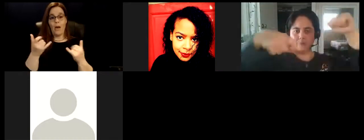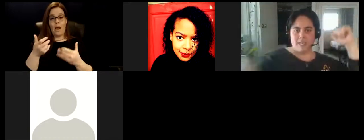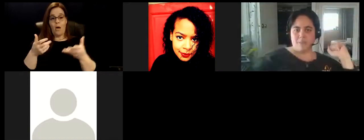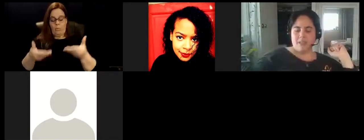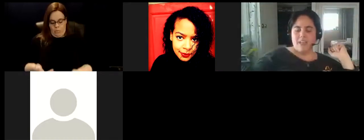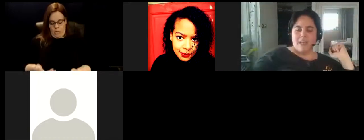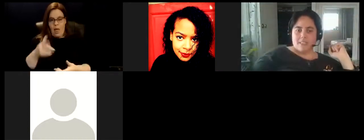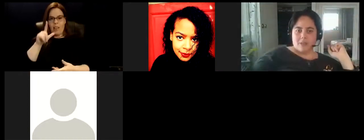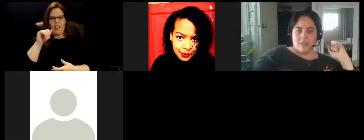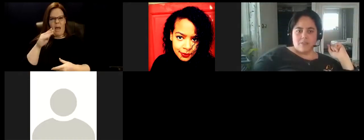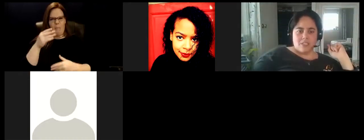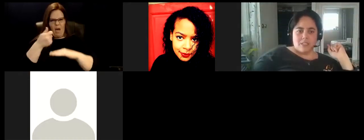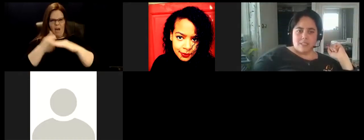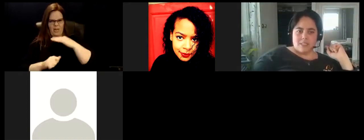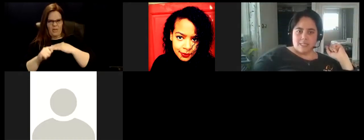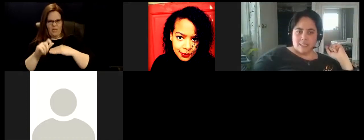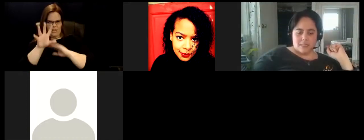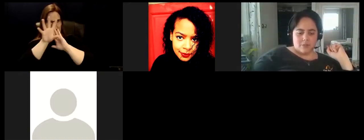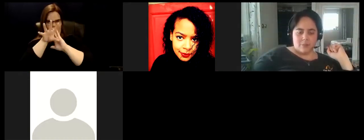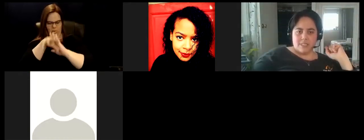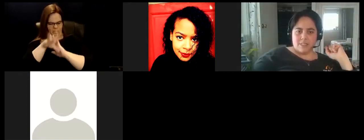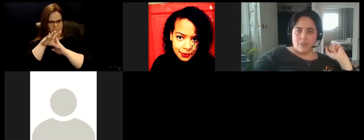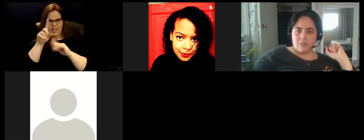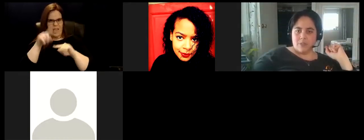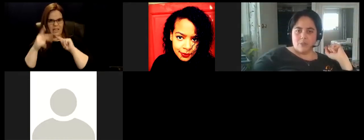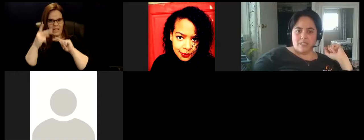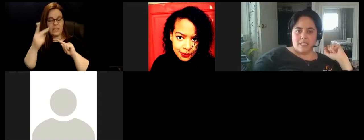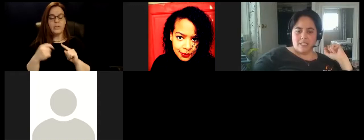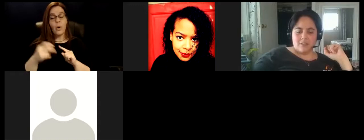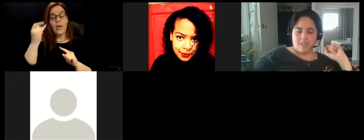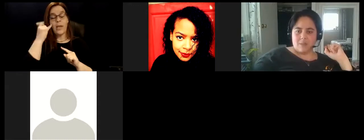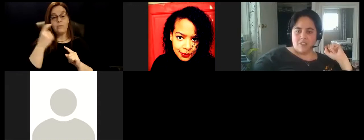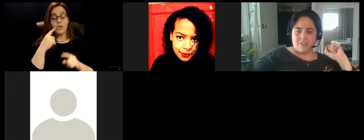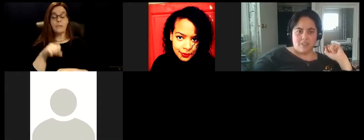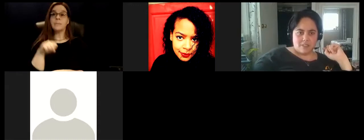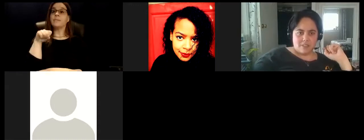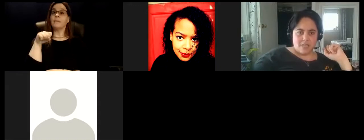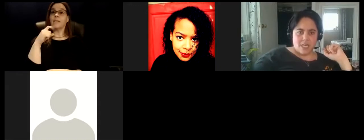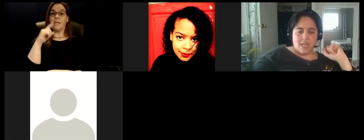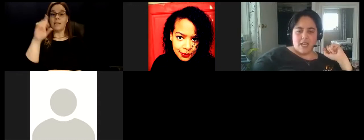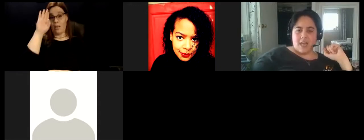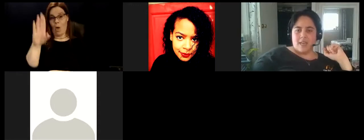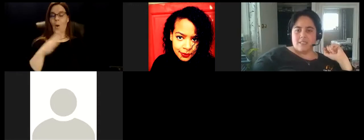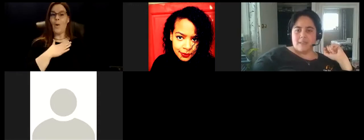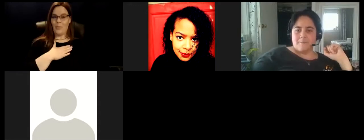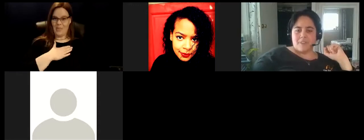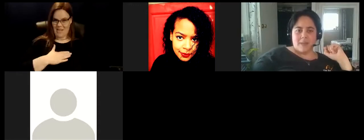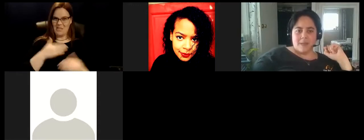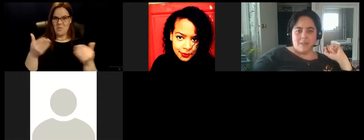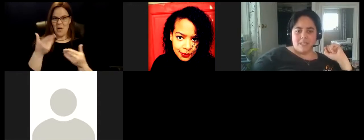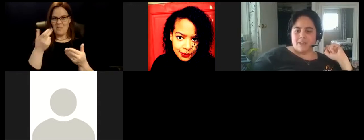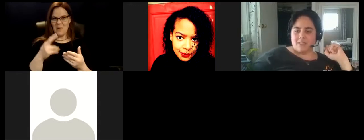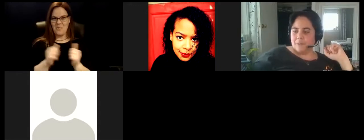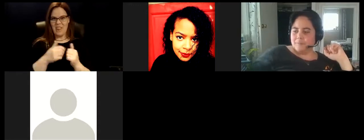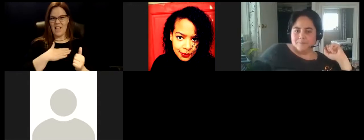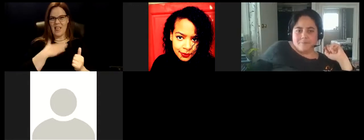my camera, so if she says hello, please welcome her with delight. Her name is Fluffers, and I'm